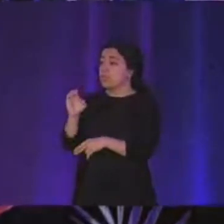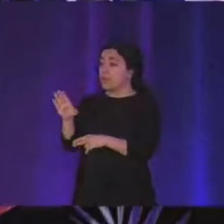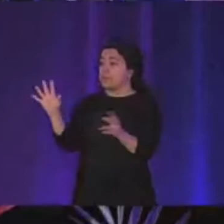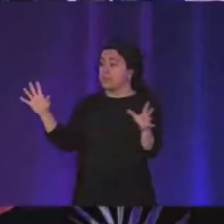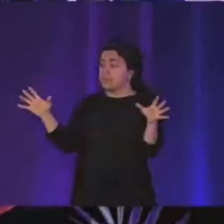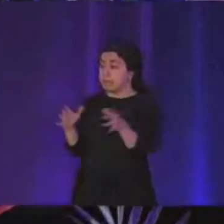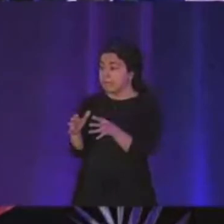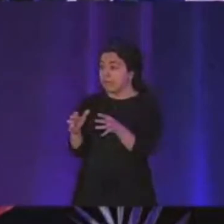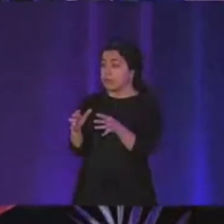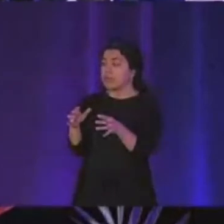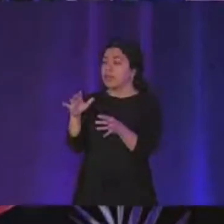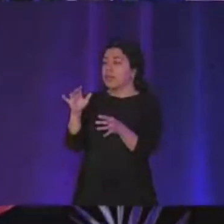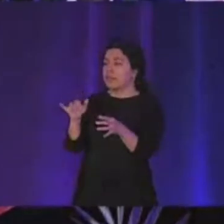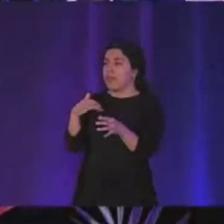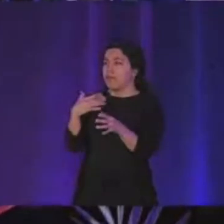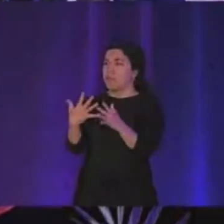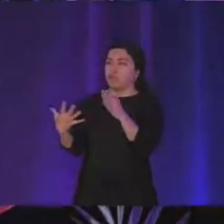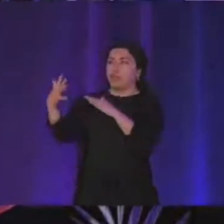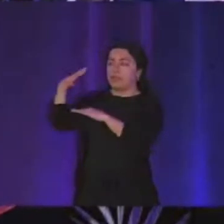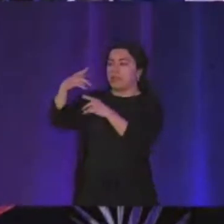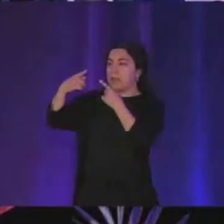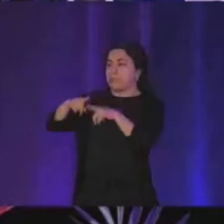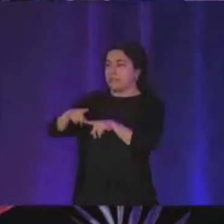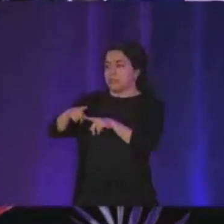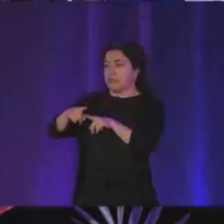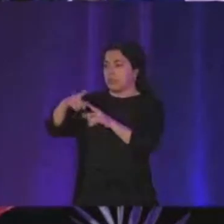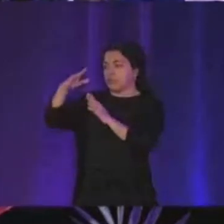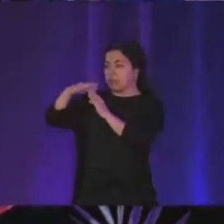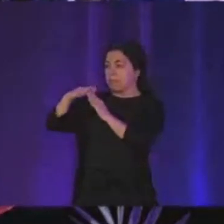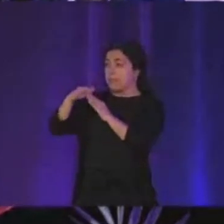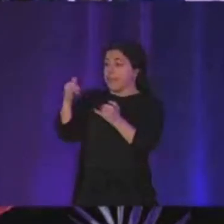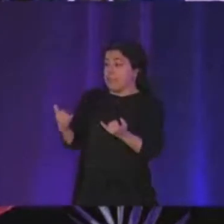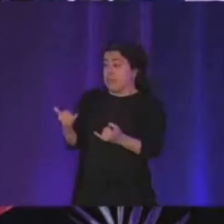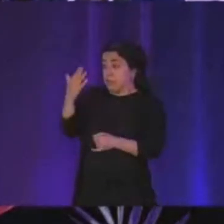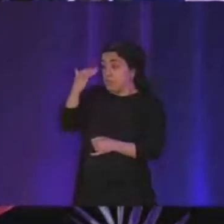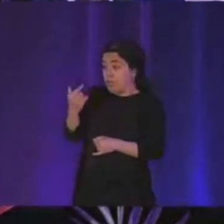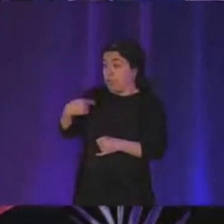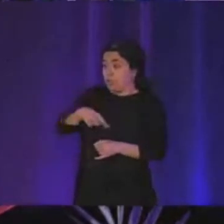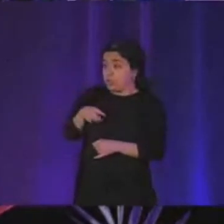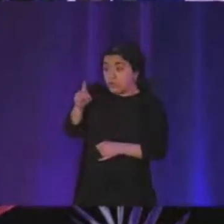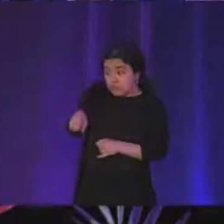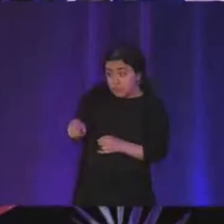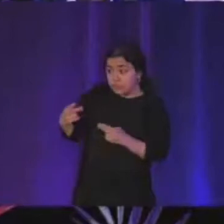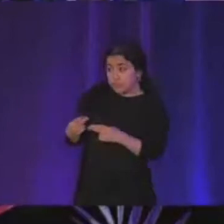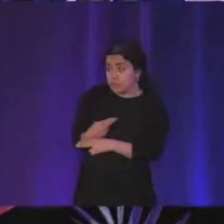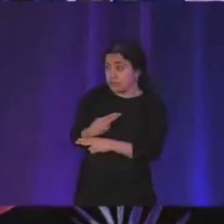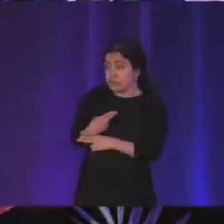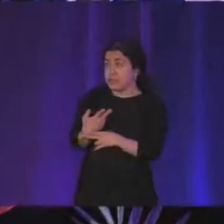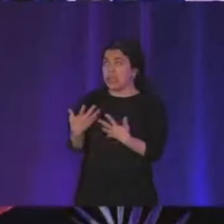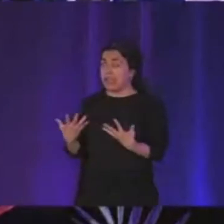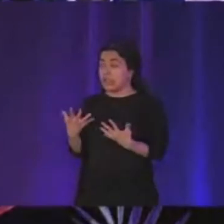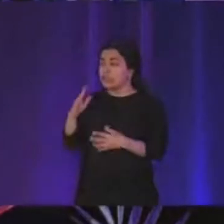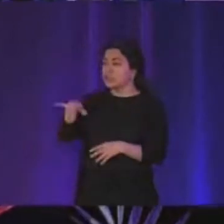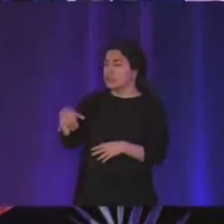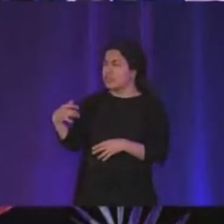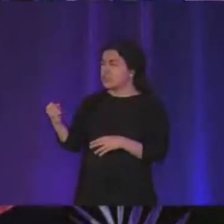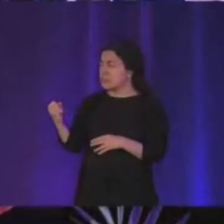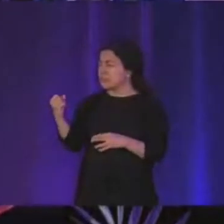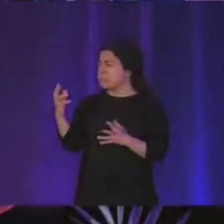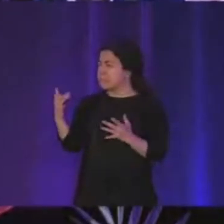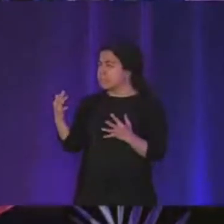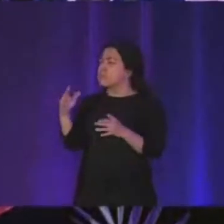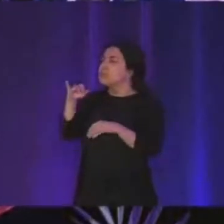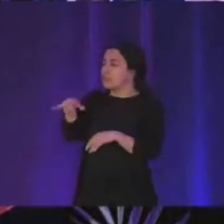like overheads uh happening on top and so this is why we should like use uh javas uh like